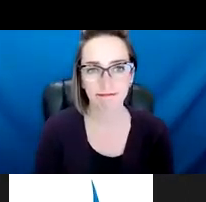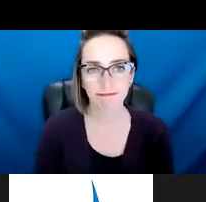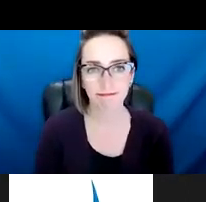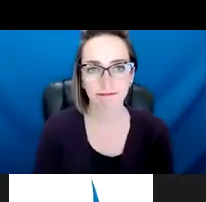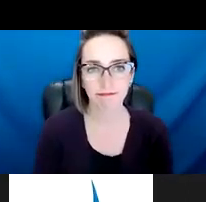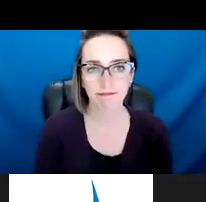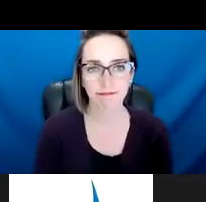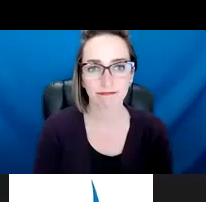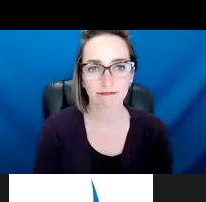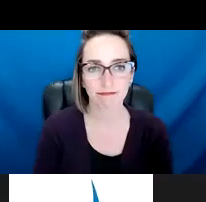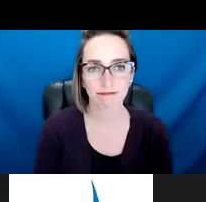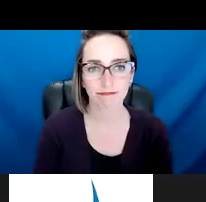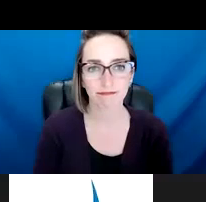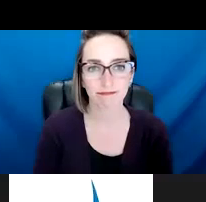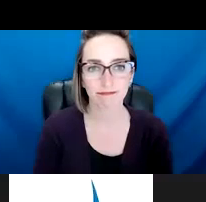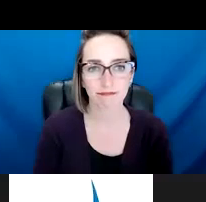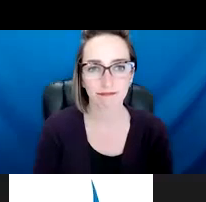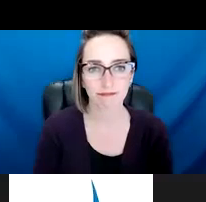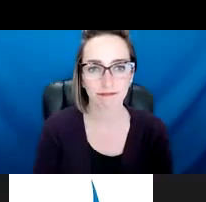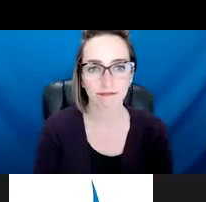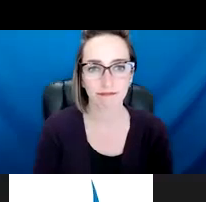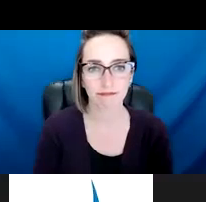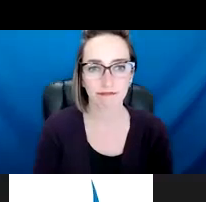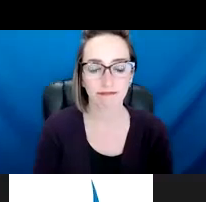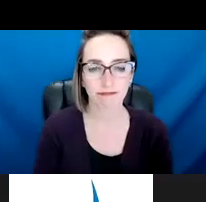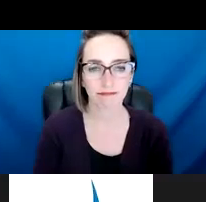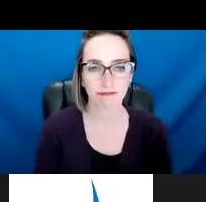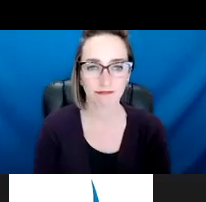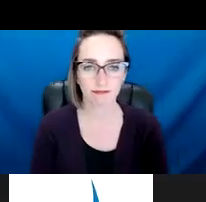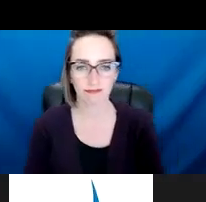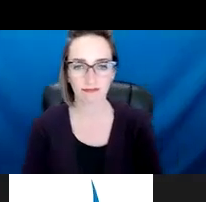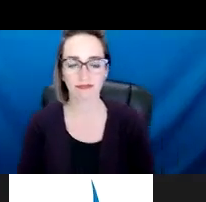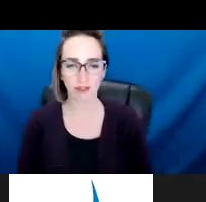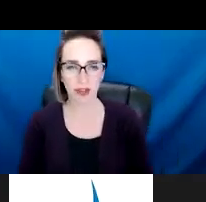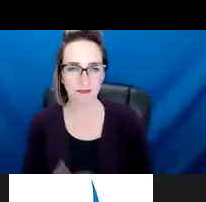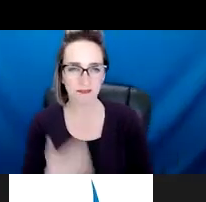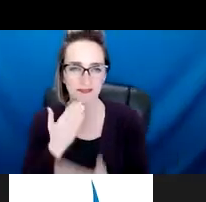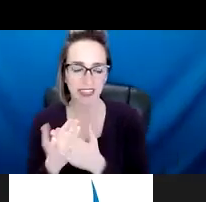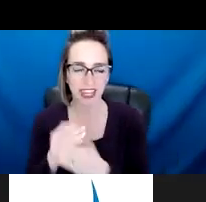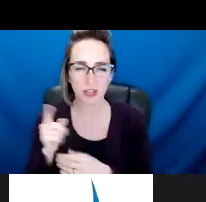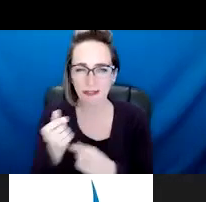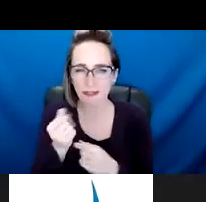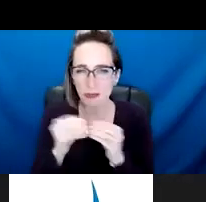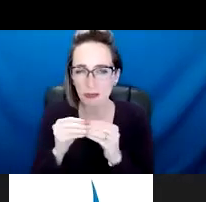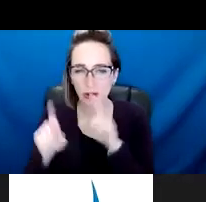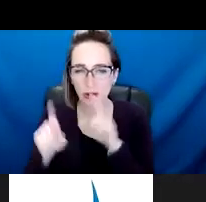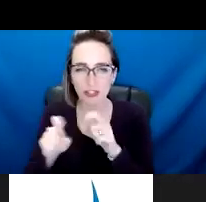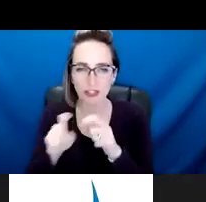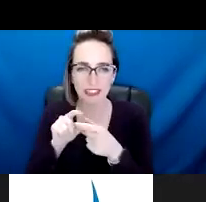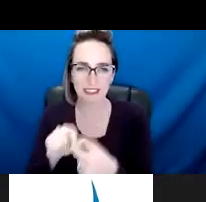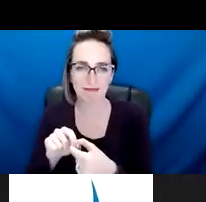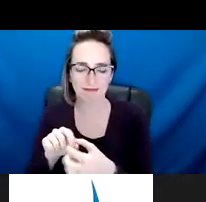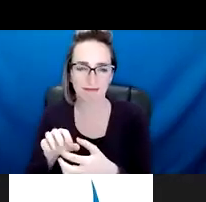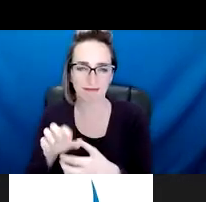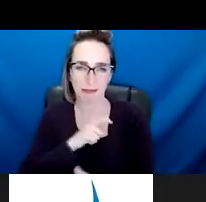Thank you, Chief. Um, and not to keep putting you on the spot here, um, but I just have a couple more, I think, that, um, you